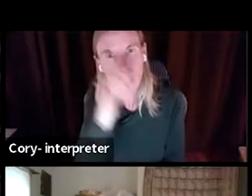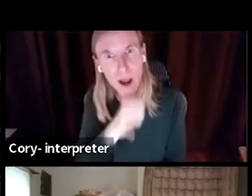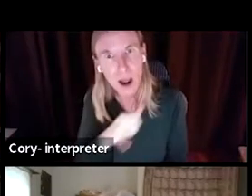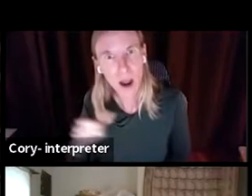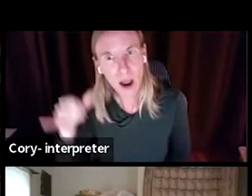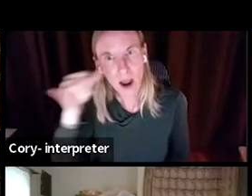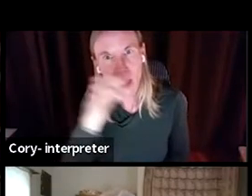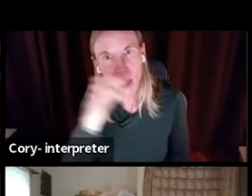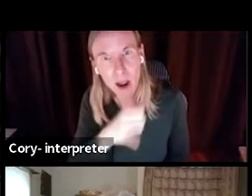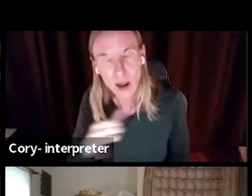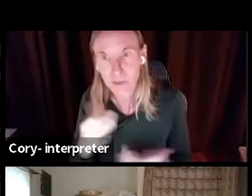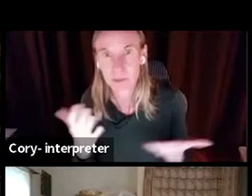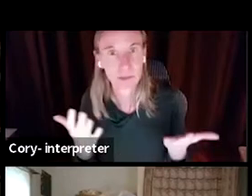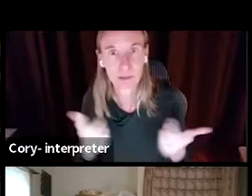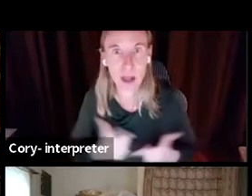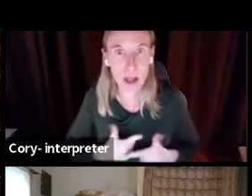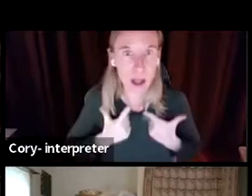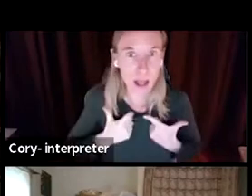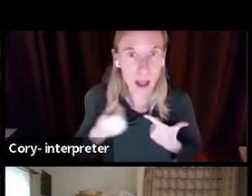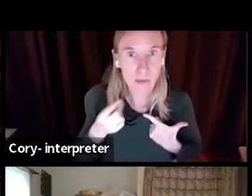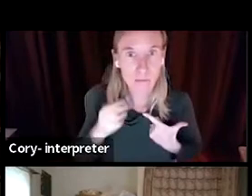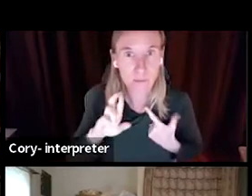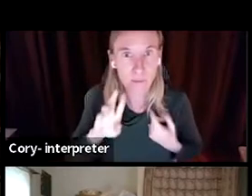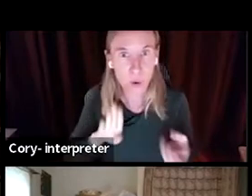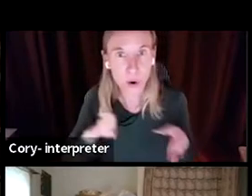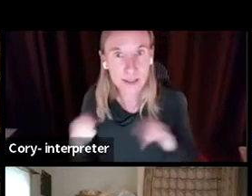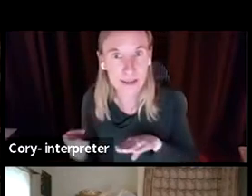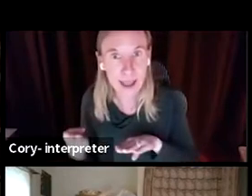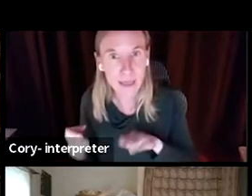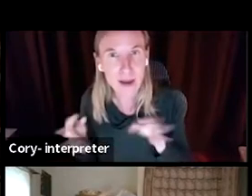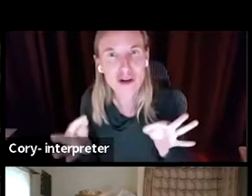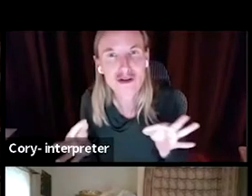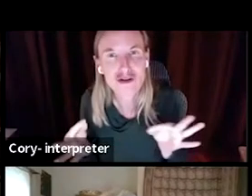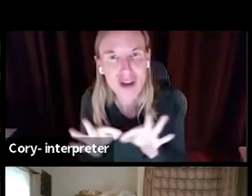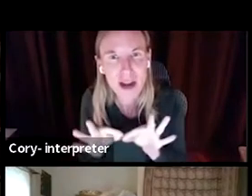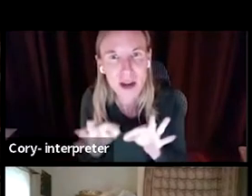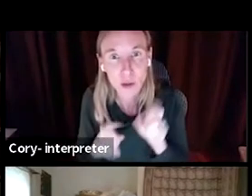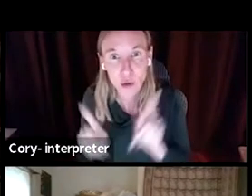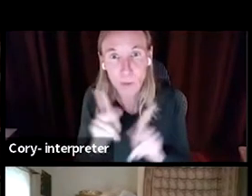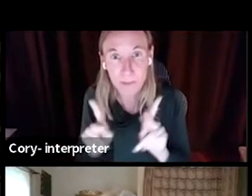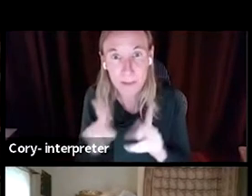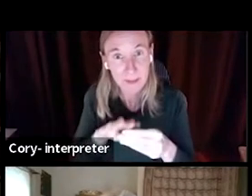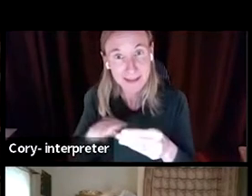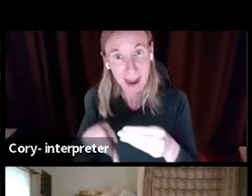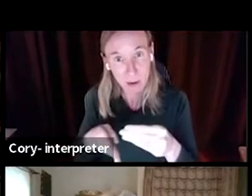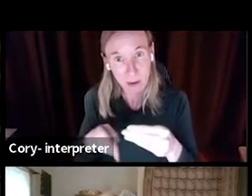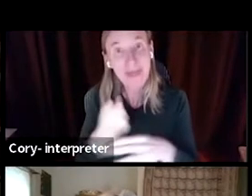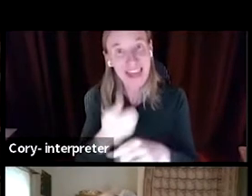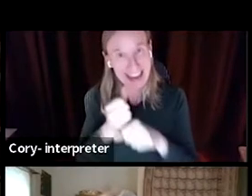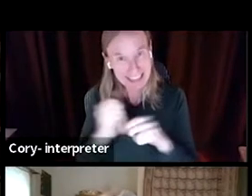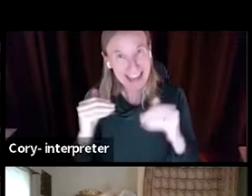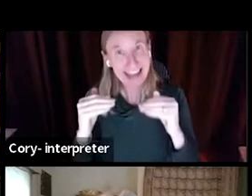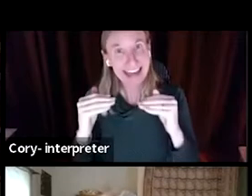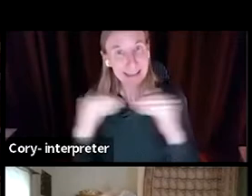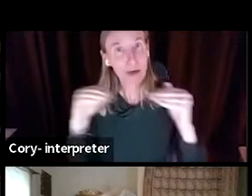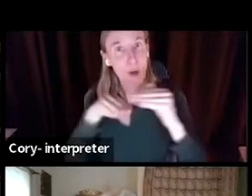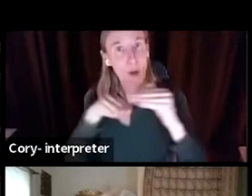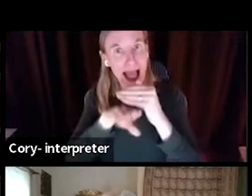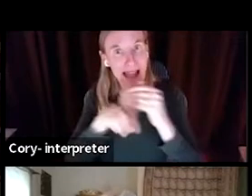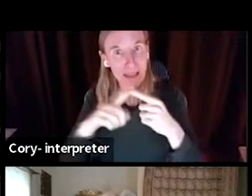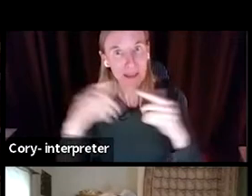life or death. It is critical to people's outcomes that they be able to have access to justice in court settings.